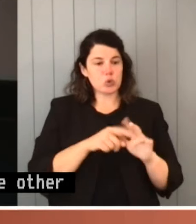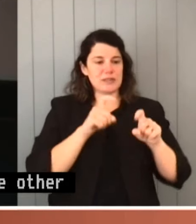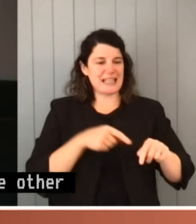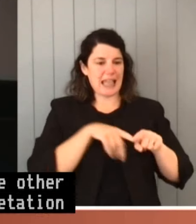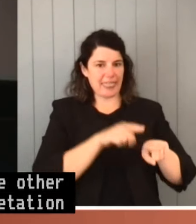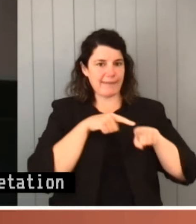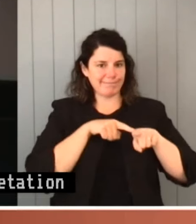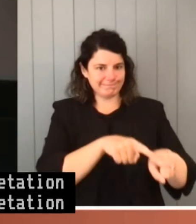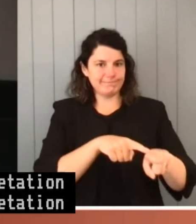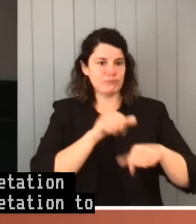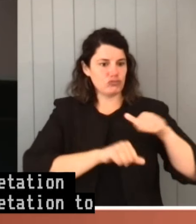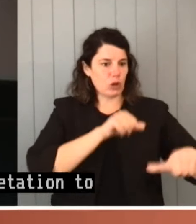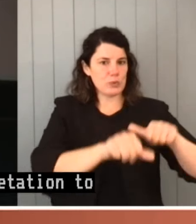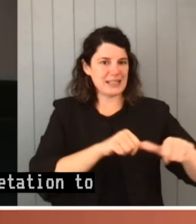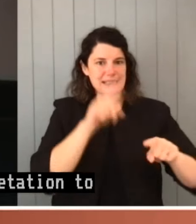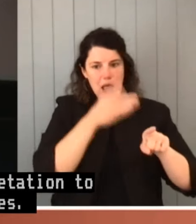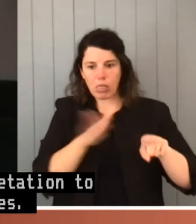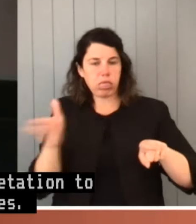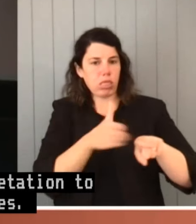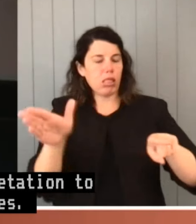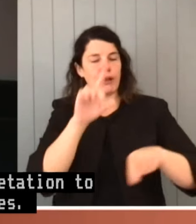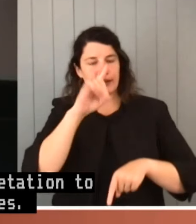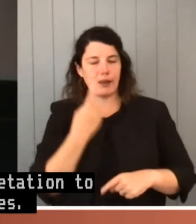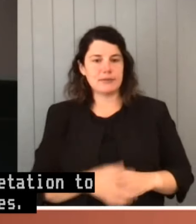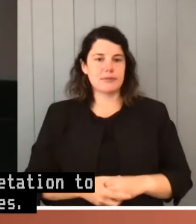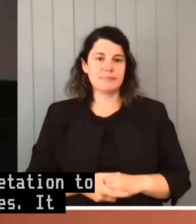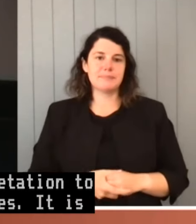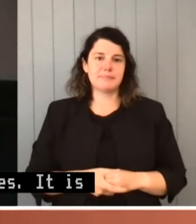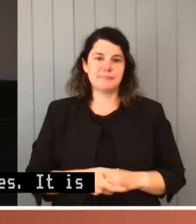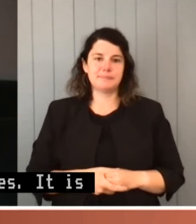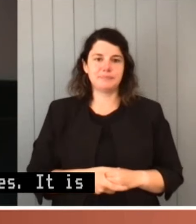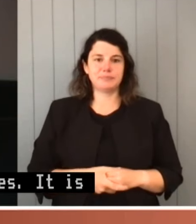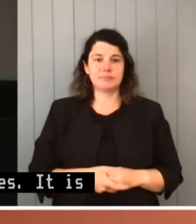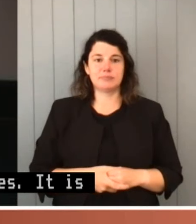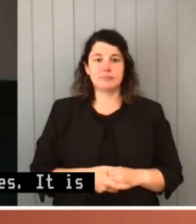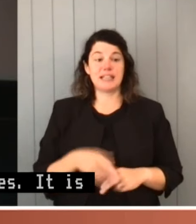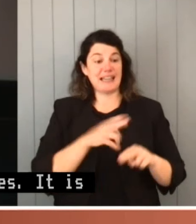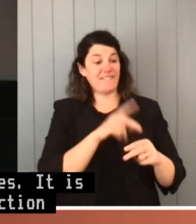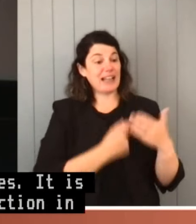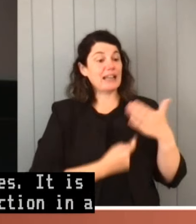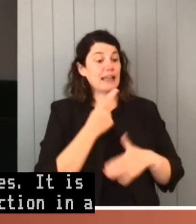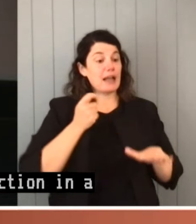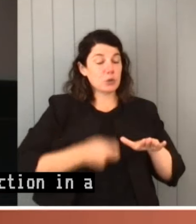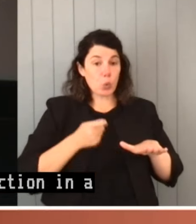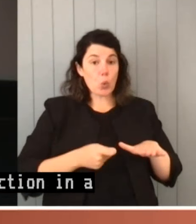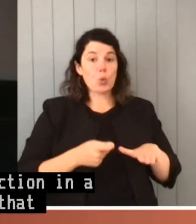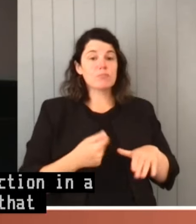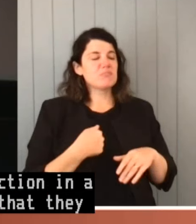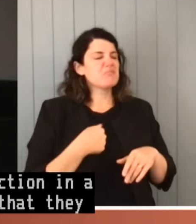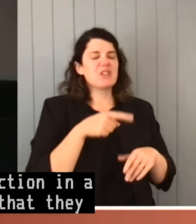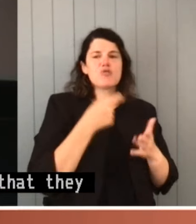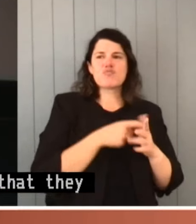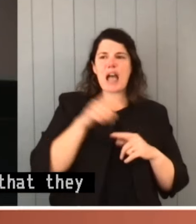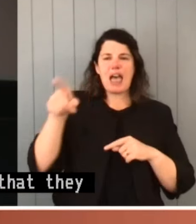It is no part of the court's function in a particular case to decide that they would prefer the executive to have made a different decision,